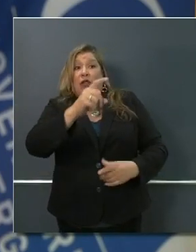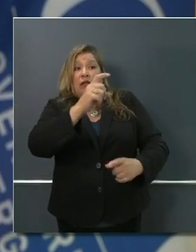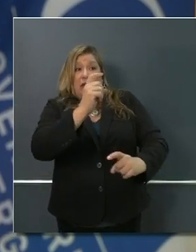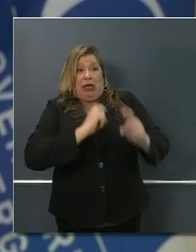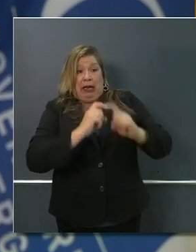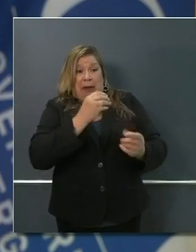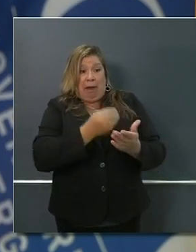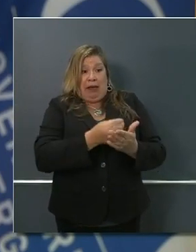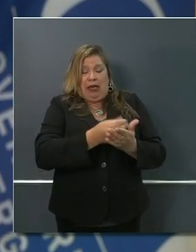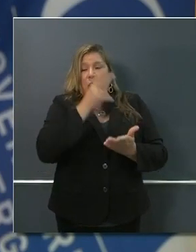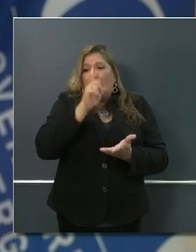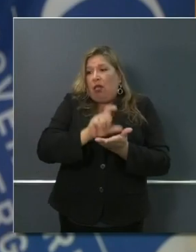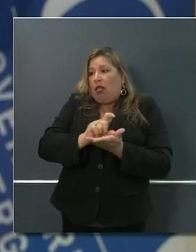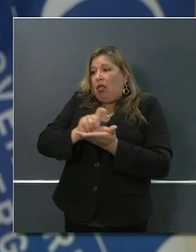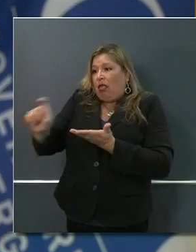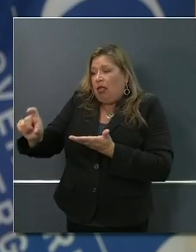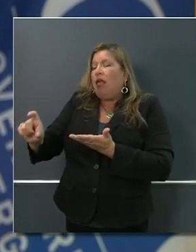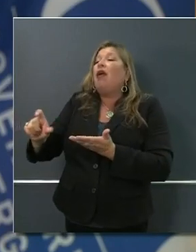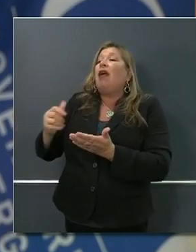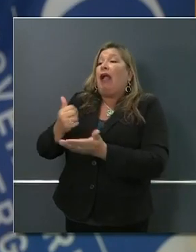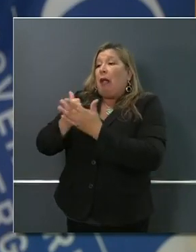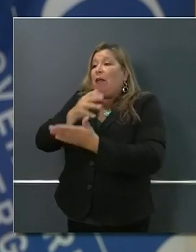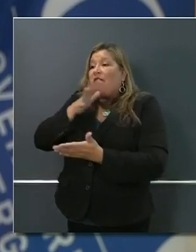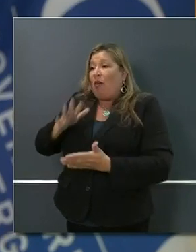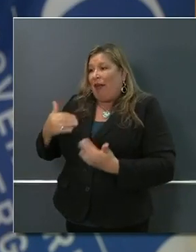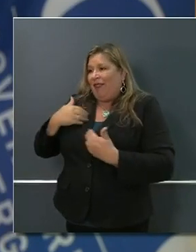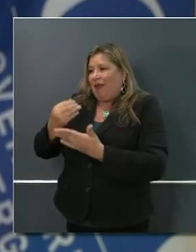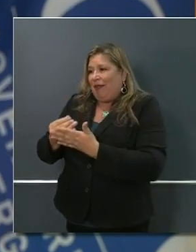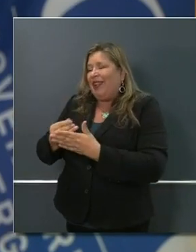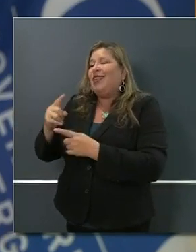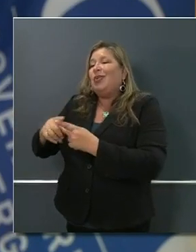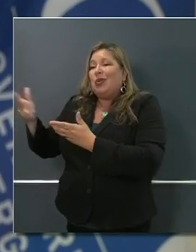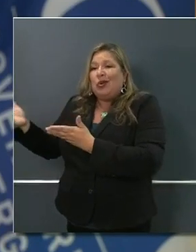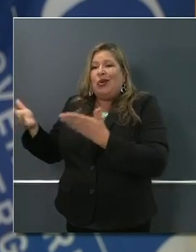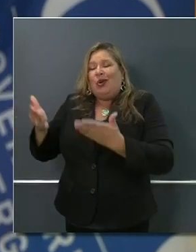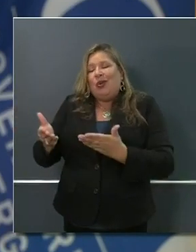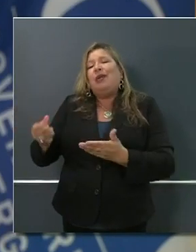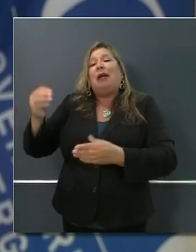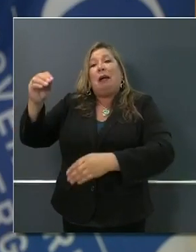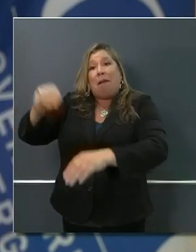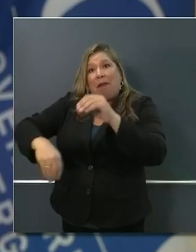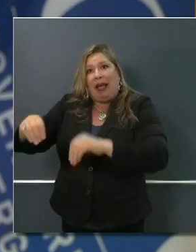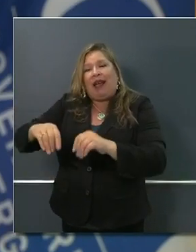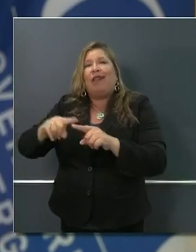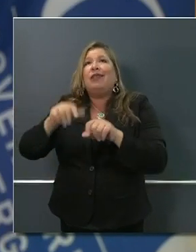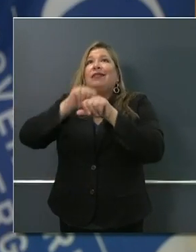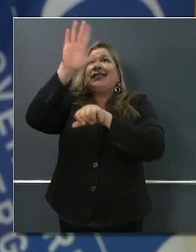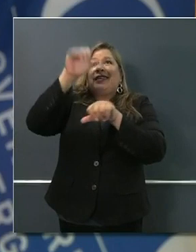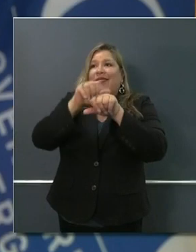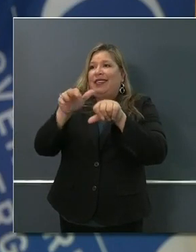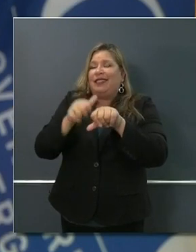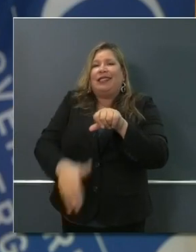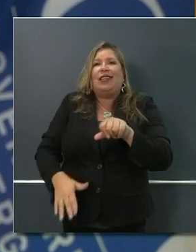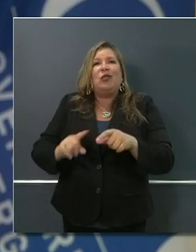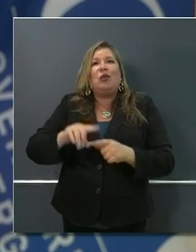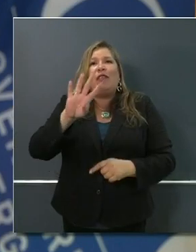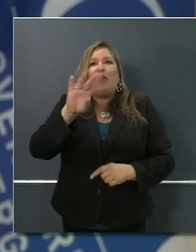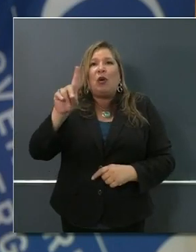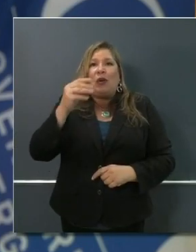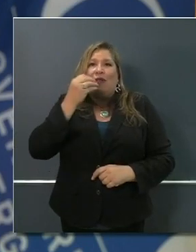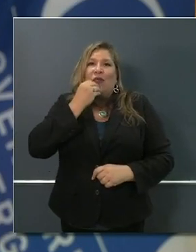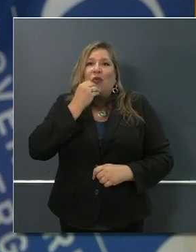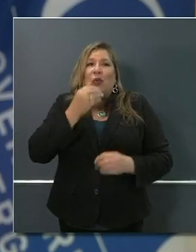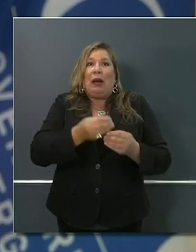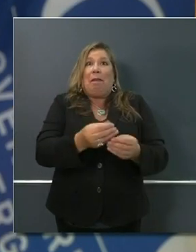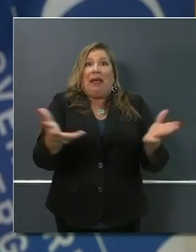the central food bank so it can be repackaged and distributed up and down the state to the 41 food banks that are serving all